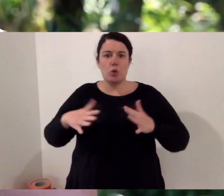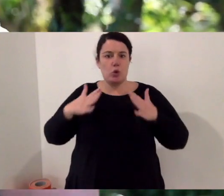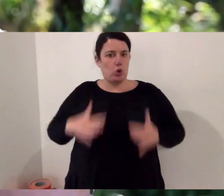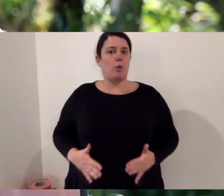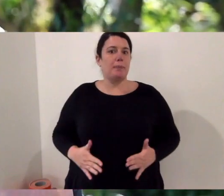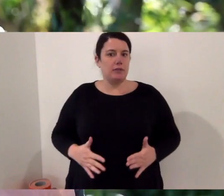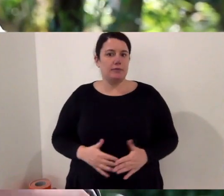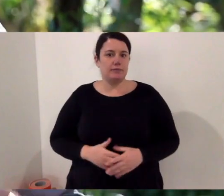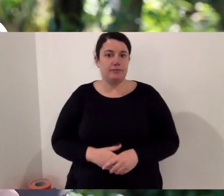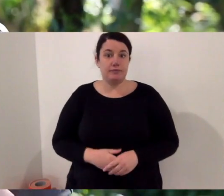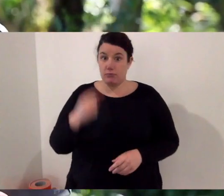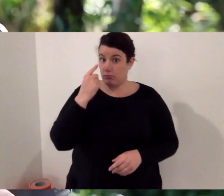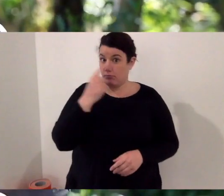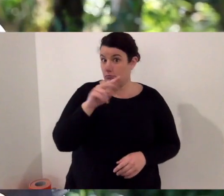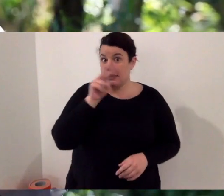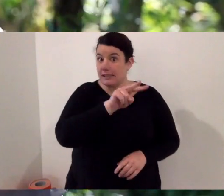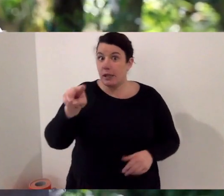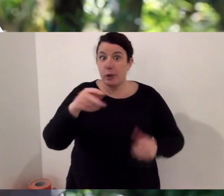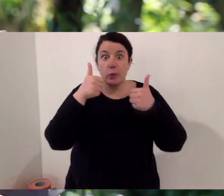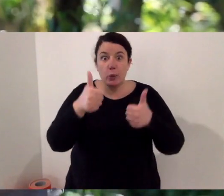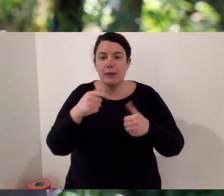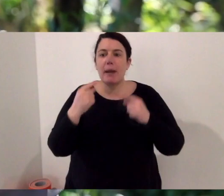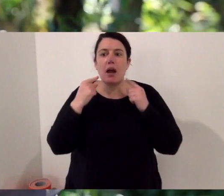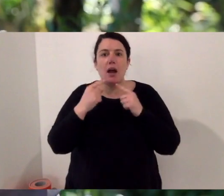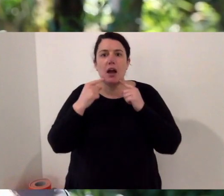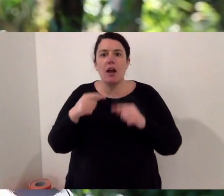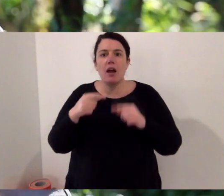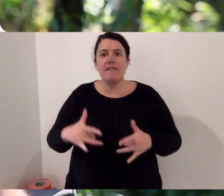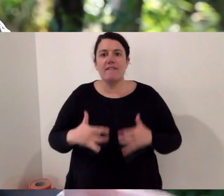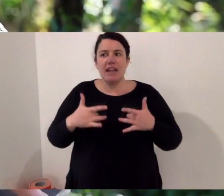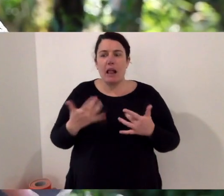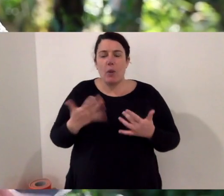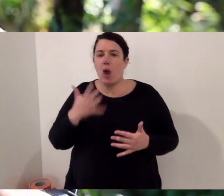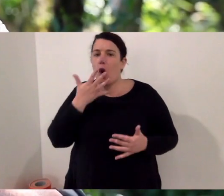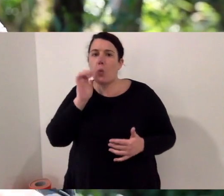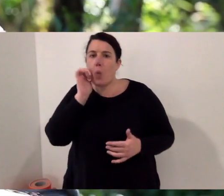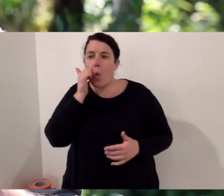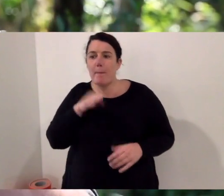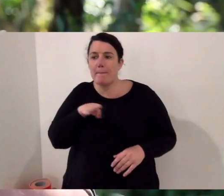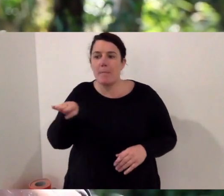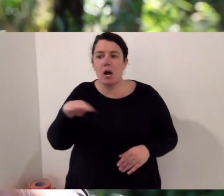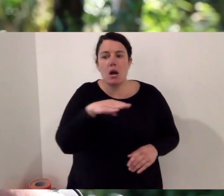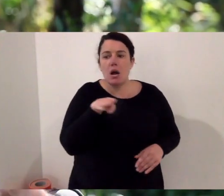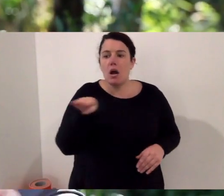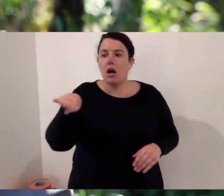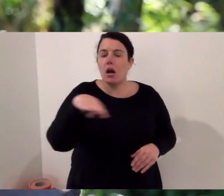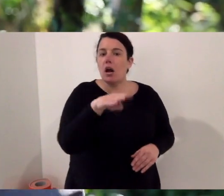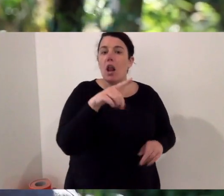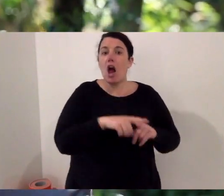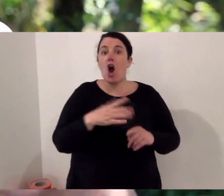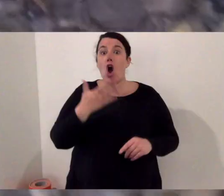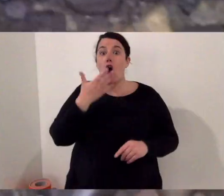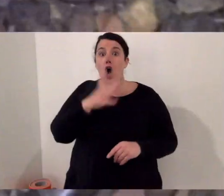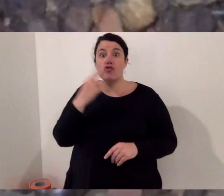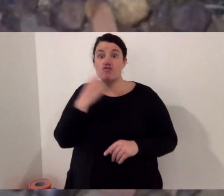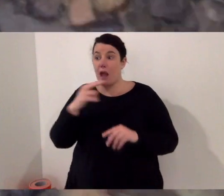heat sensor pits. And they see different to us. Their eyes have great vision. But those heat sensor pits can see the heat